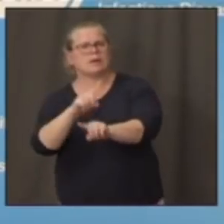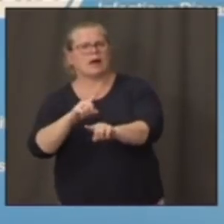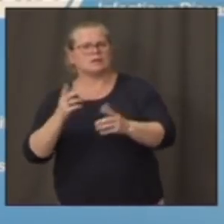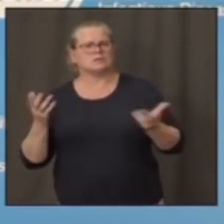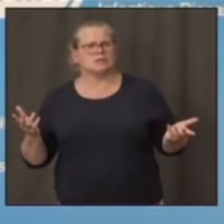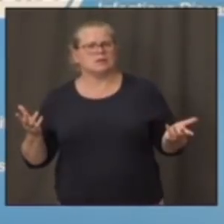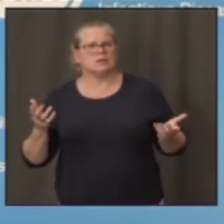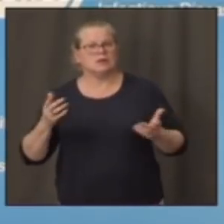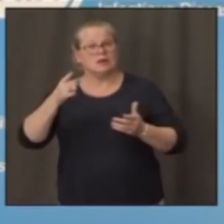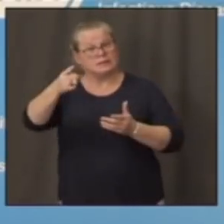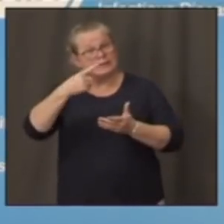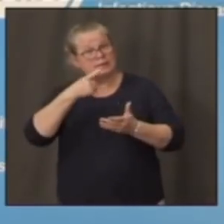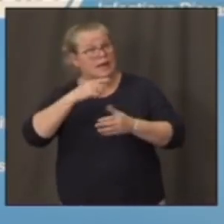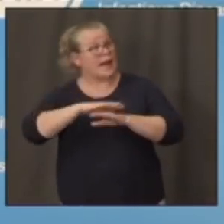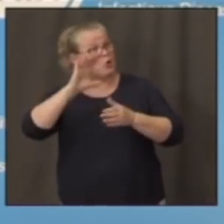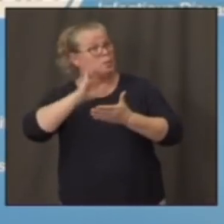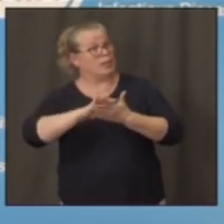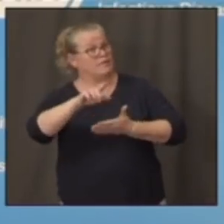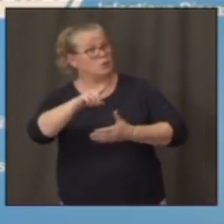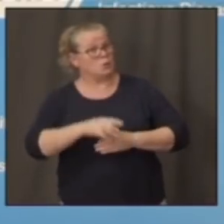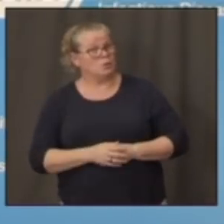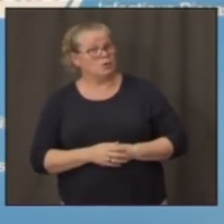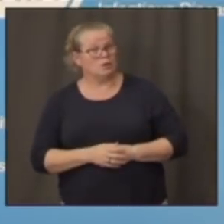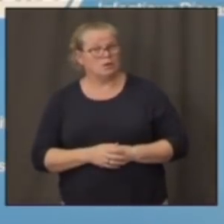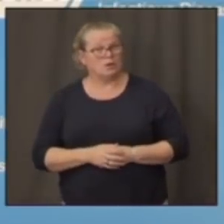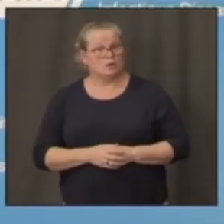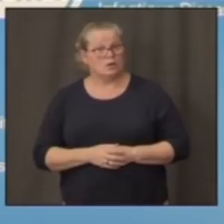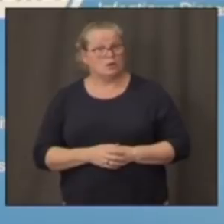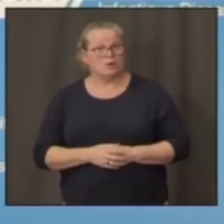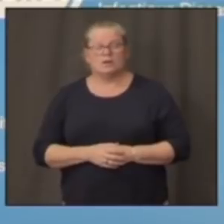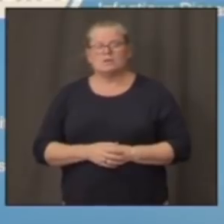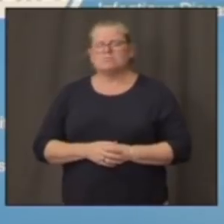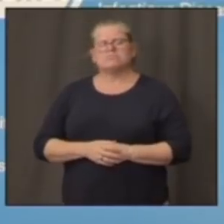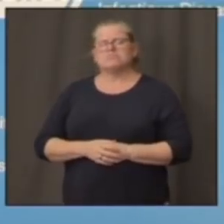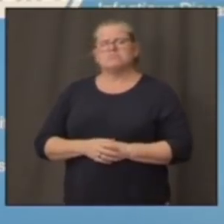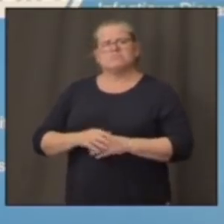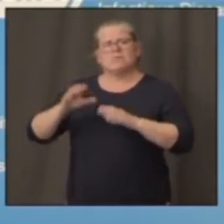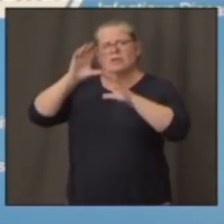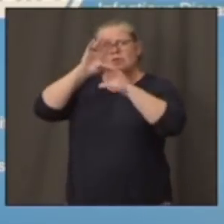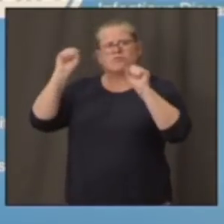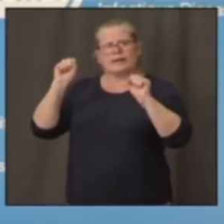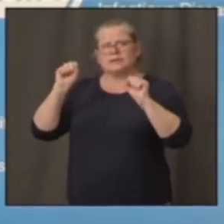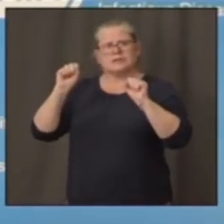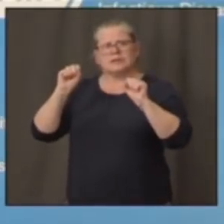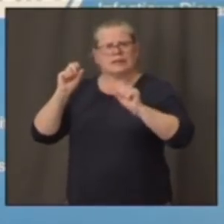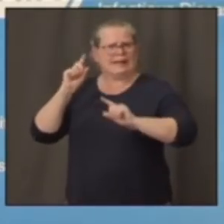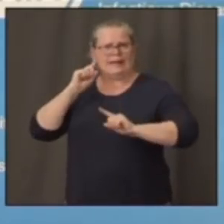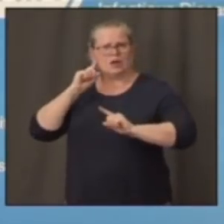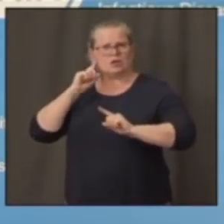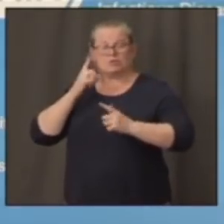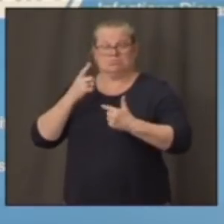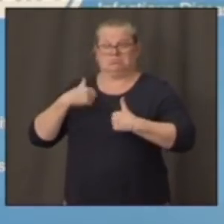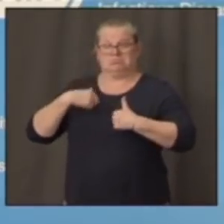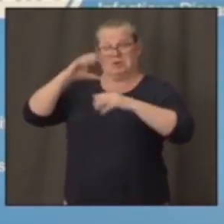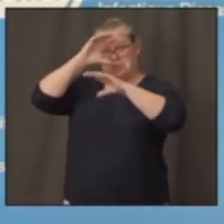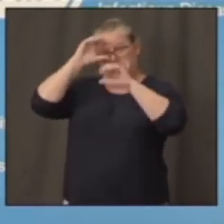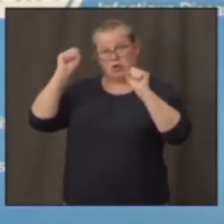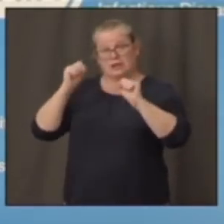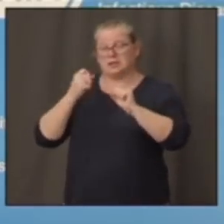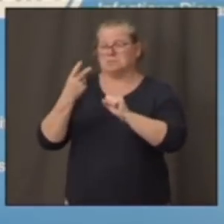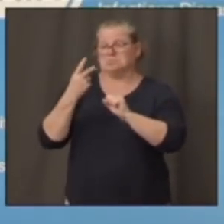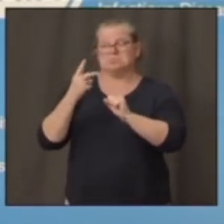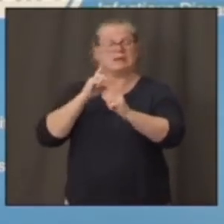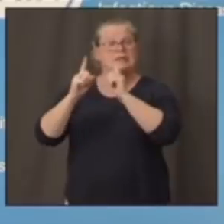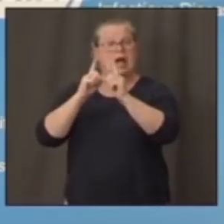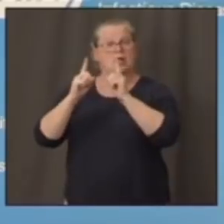I don't believe you? No, he hears. I don't have a dialogue. I have not had a dialogue with him saying one thing or another.